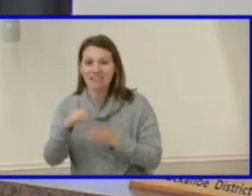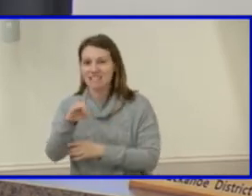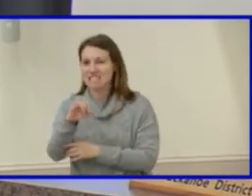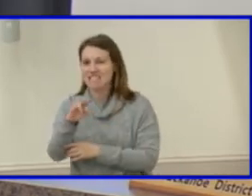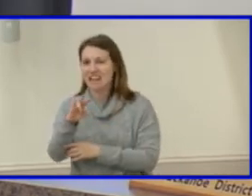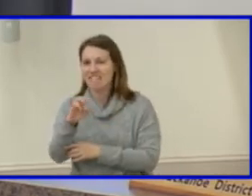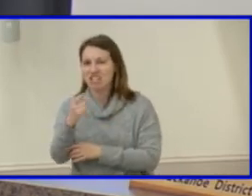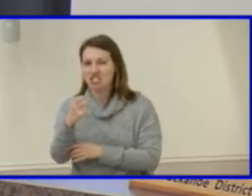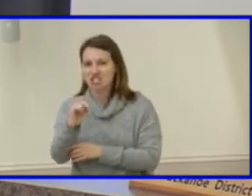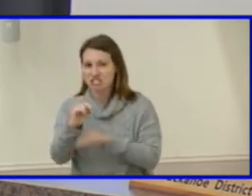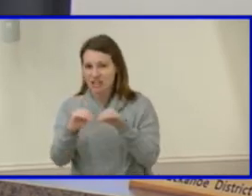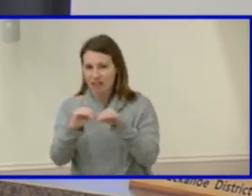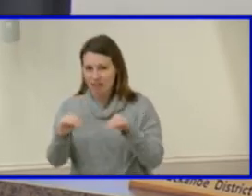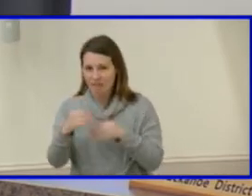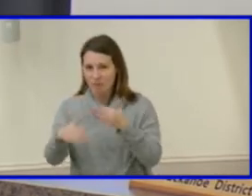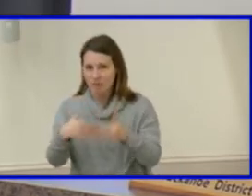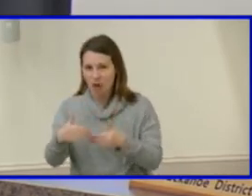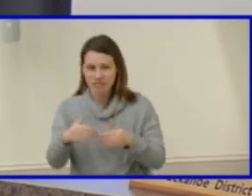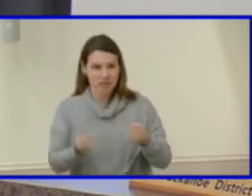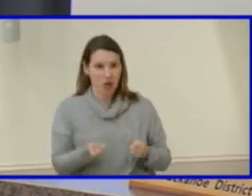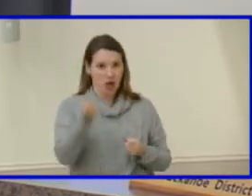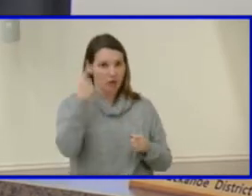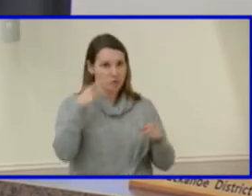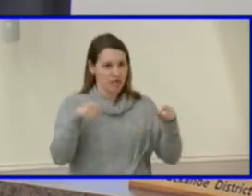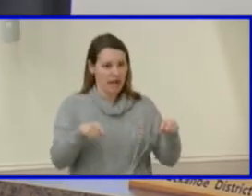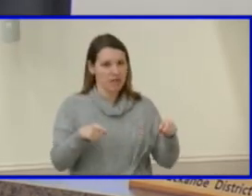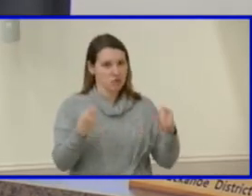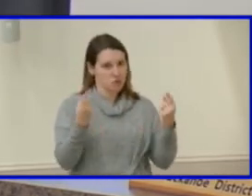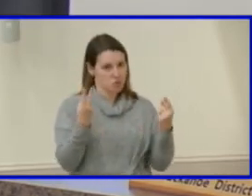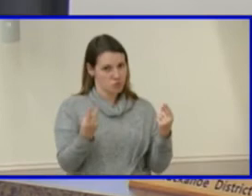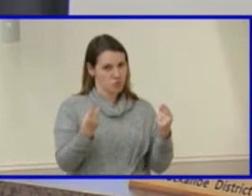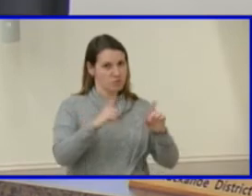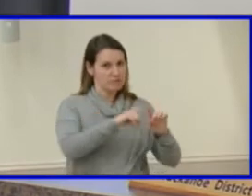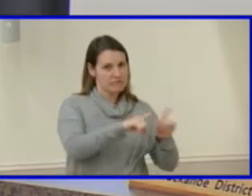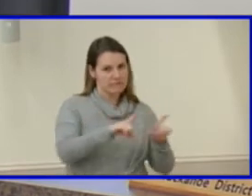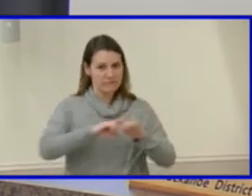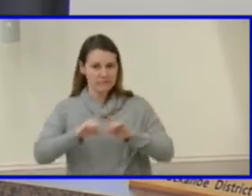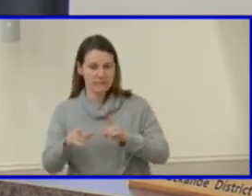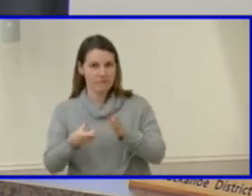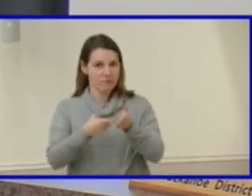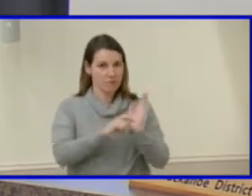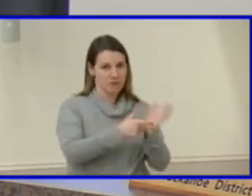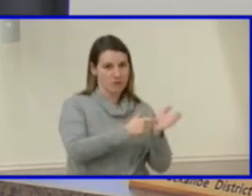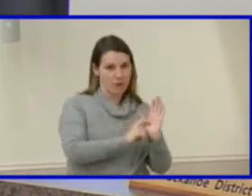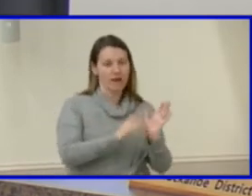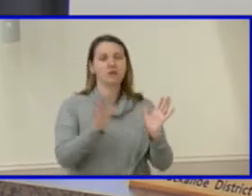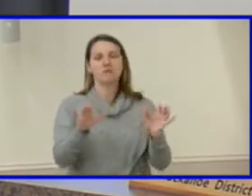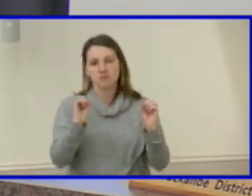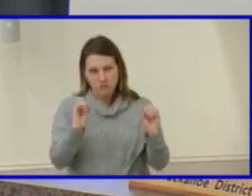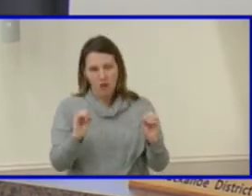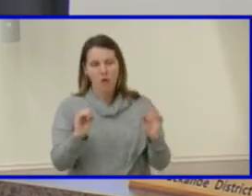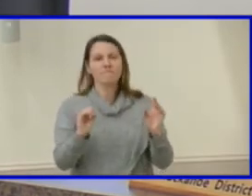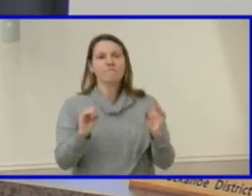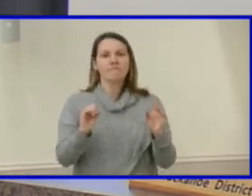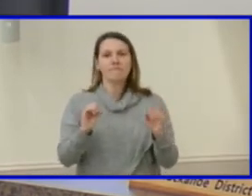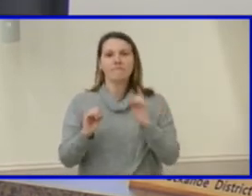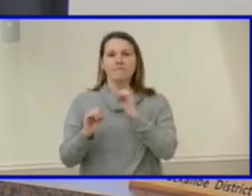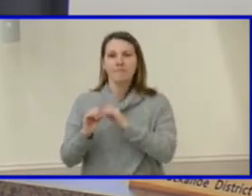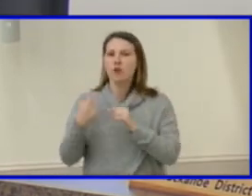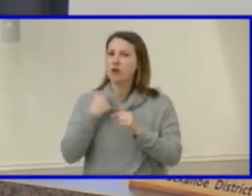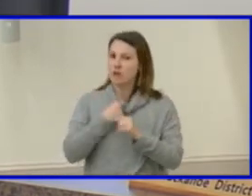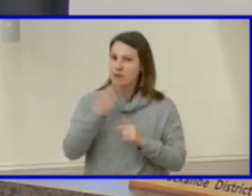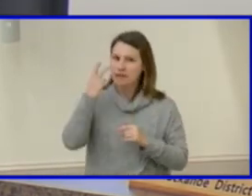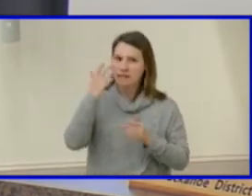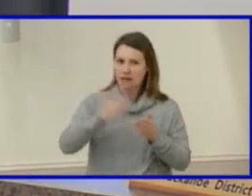think, you know, understanding where those two things intersect was pointed out quite well in the presentation. And to Mrs. Ogburn's point, we've seen quite a